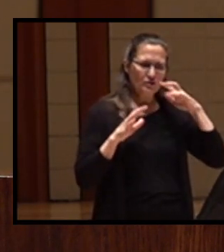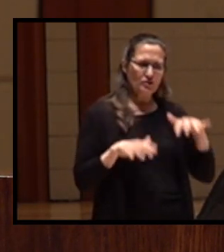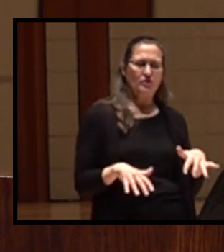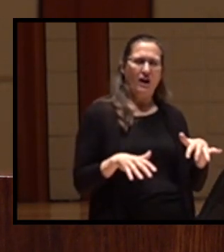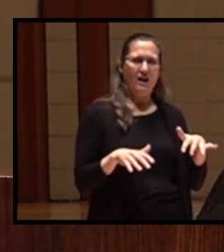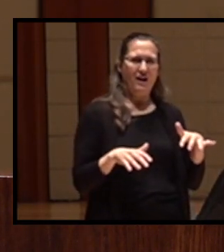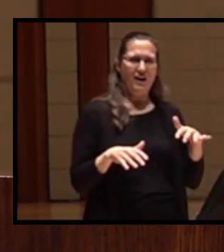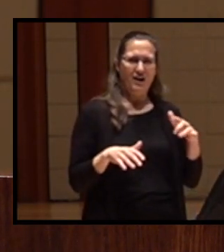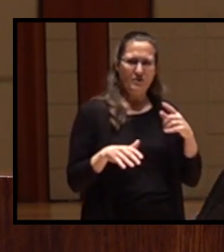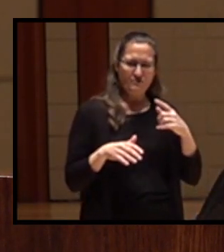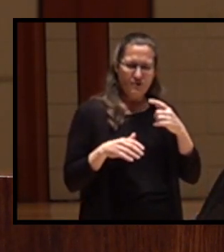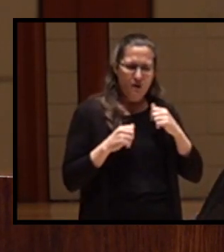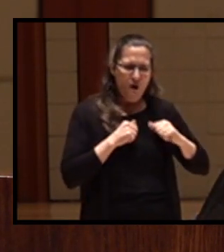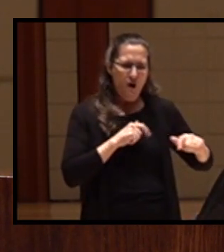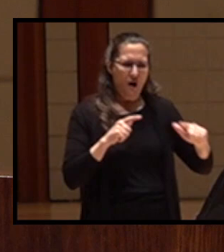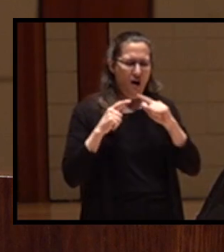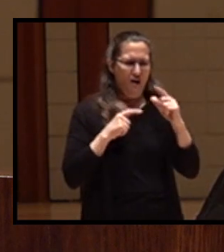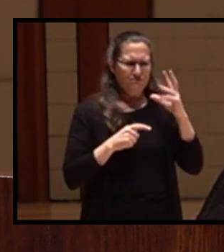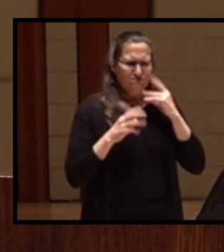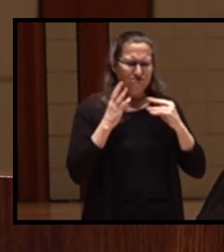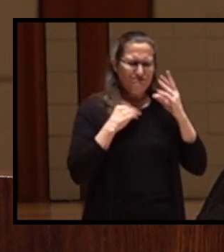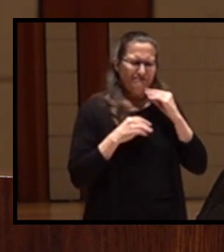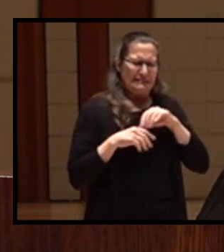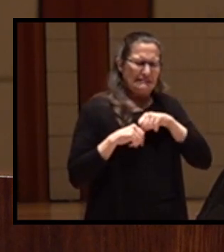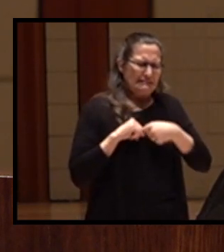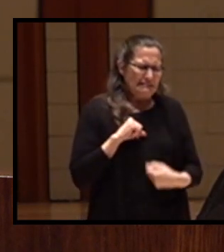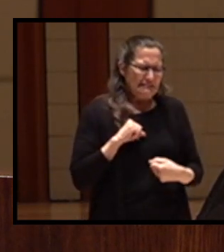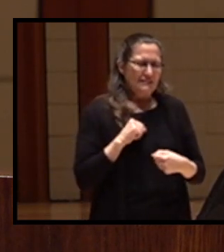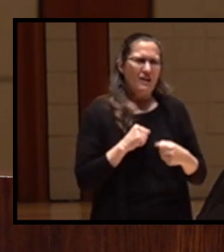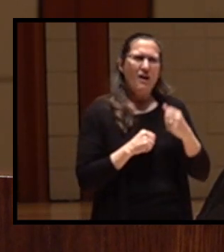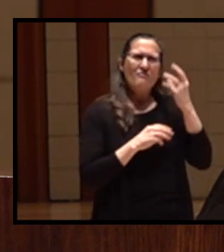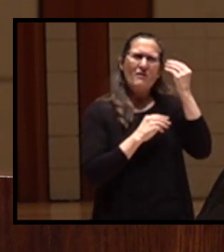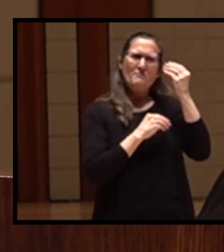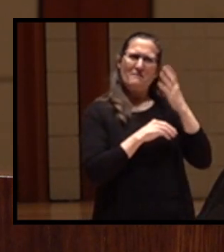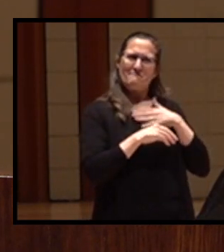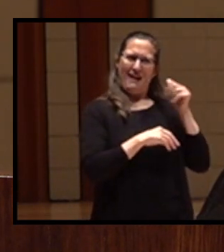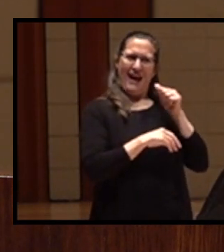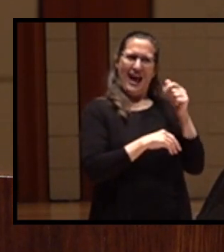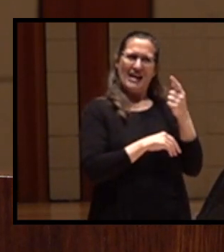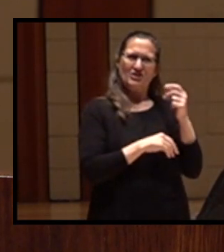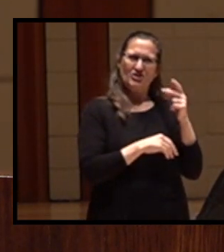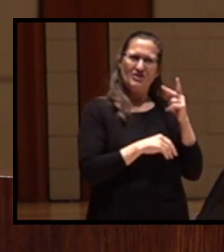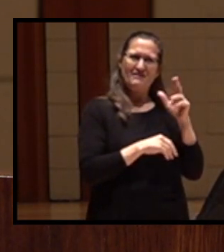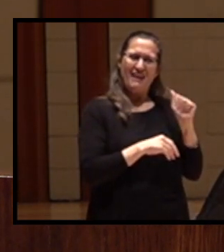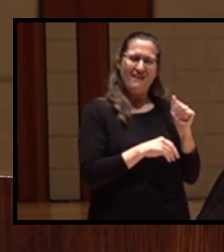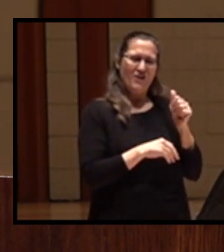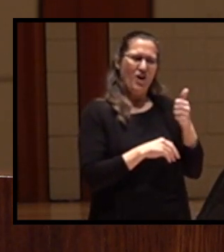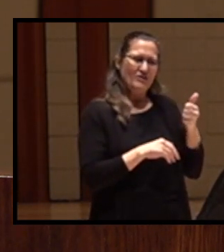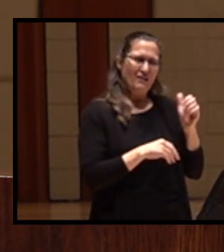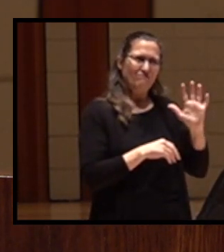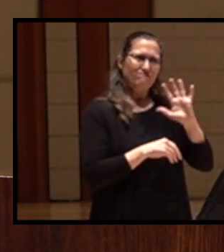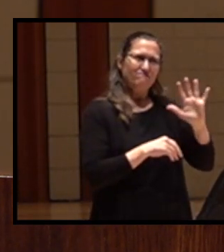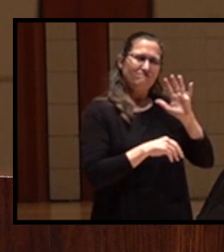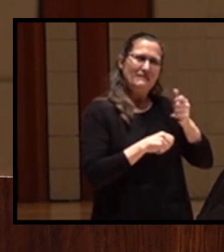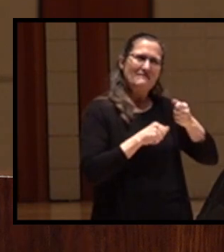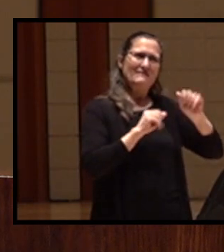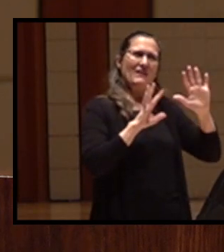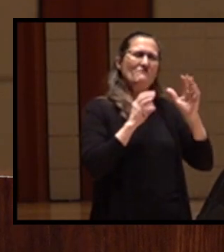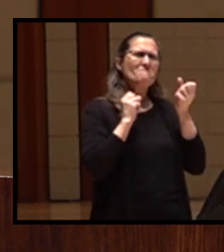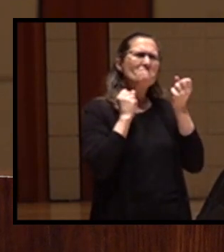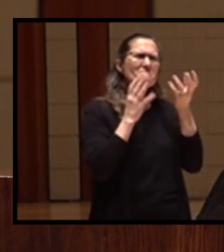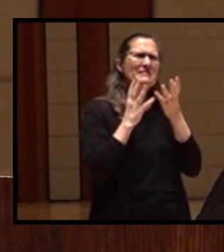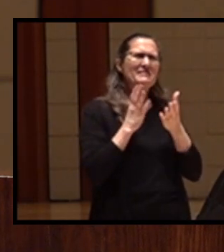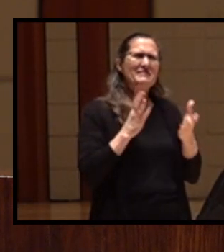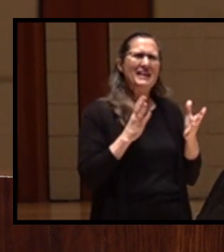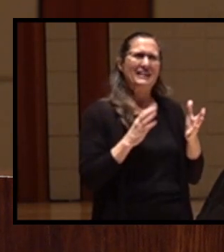and all the things she had done, the sacrifices she had made. And I thought she was rolling over in her grave because of this